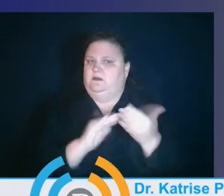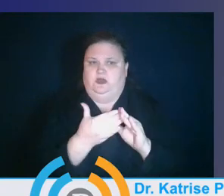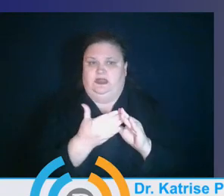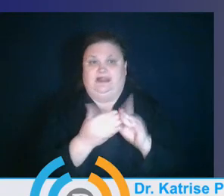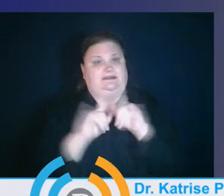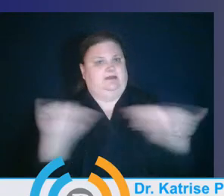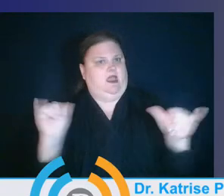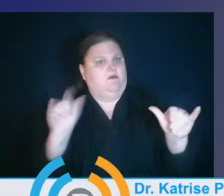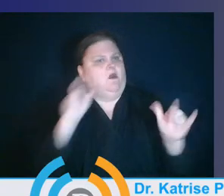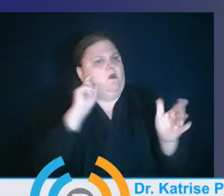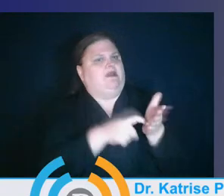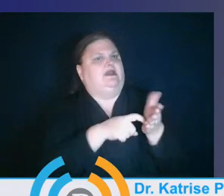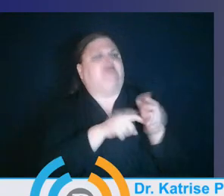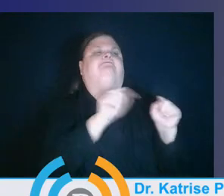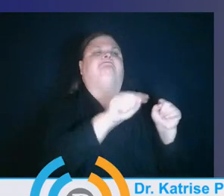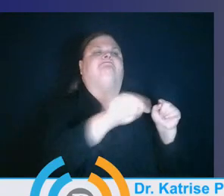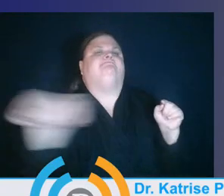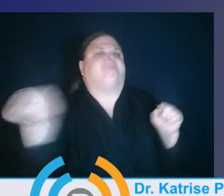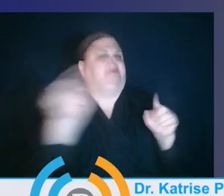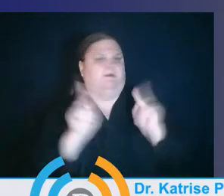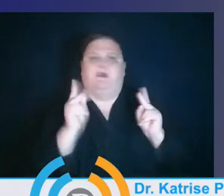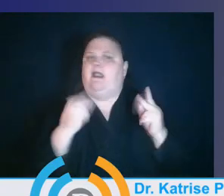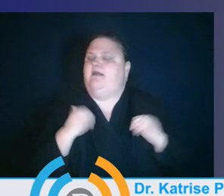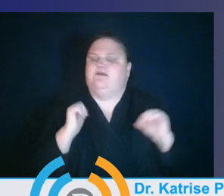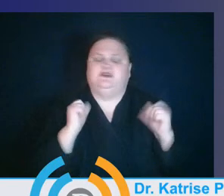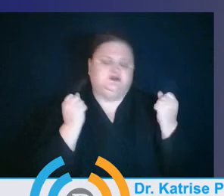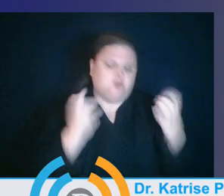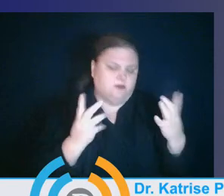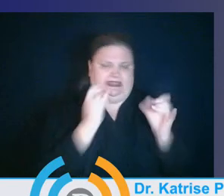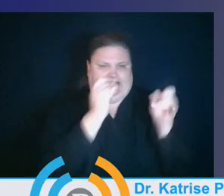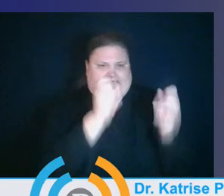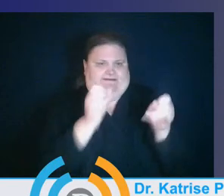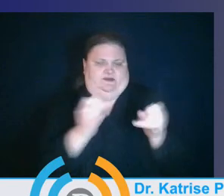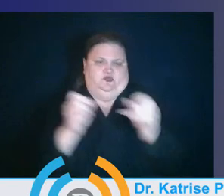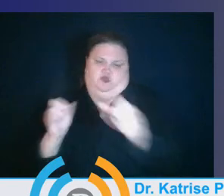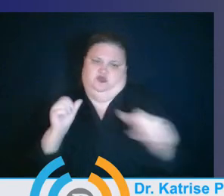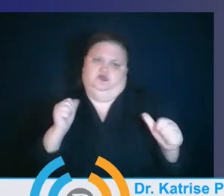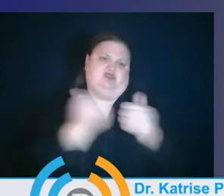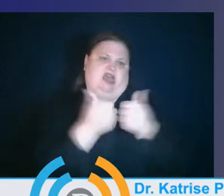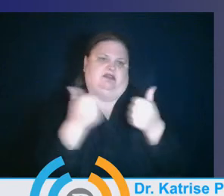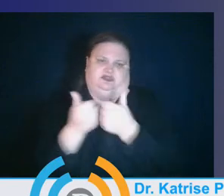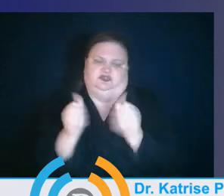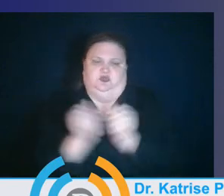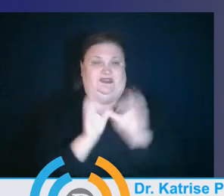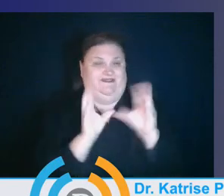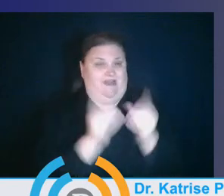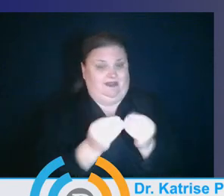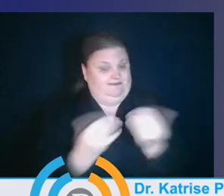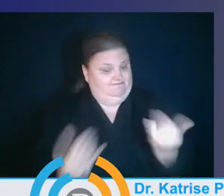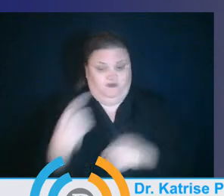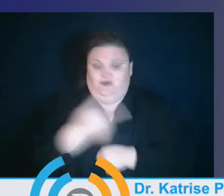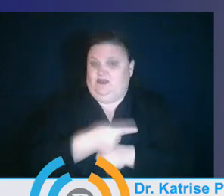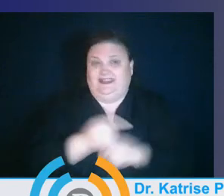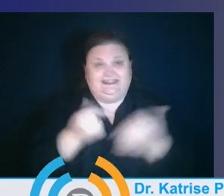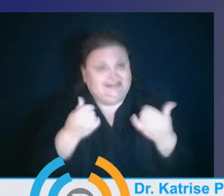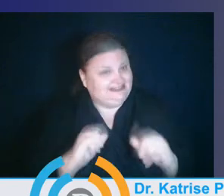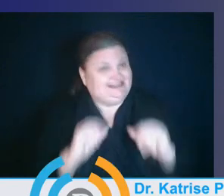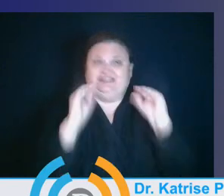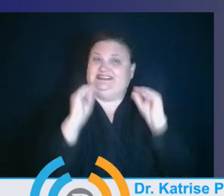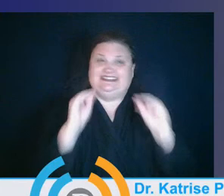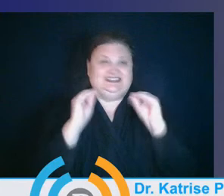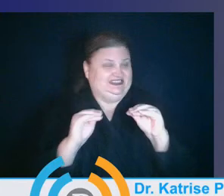their own family challenges during this pandemic. And today, even in the snow, we're still delivering instruction for